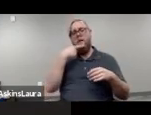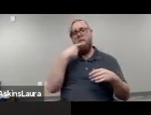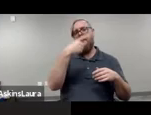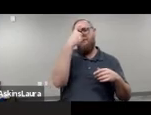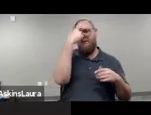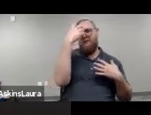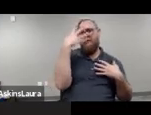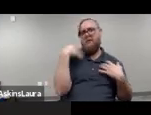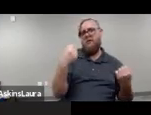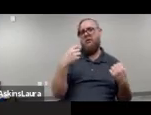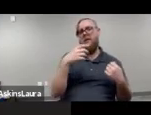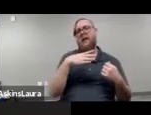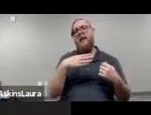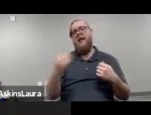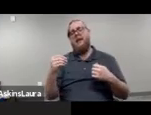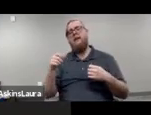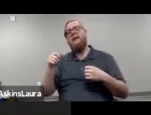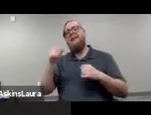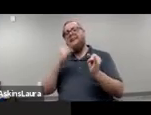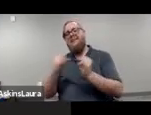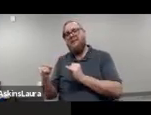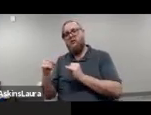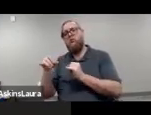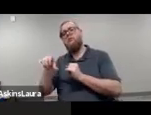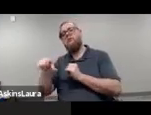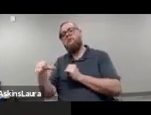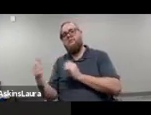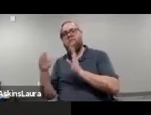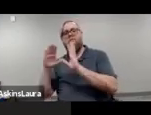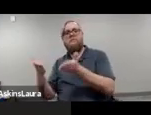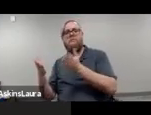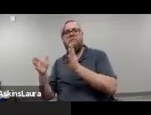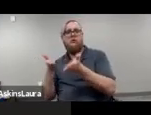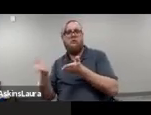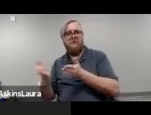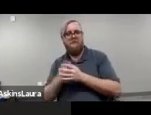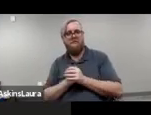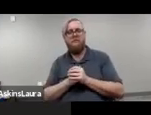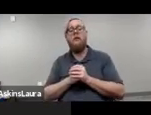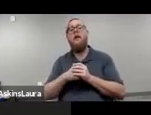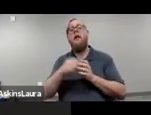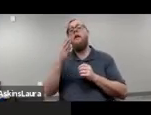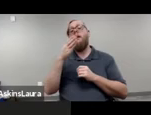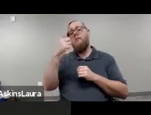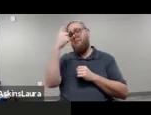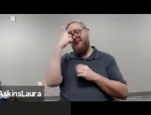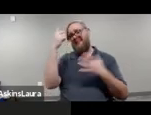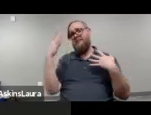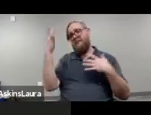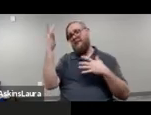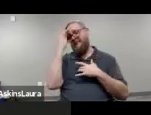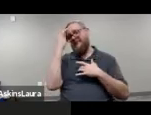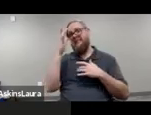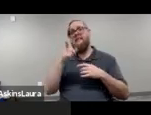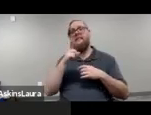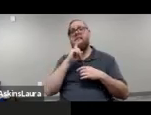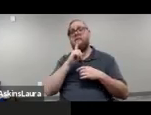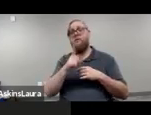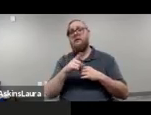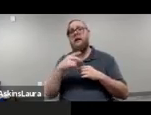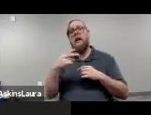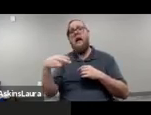19-20, over 720,000 individuals served in the public mental health system. So mental illness, is highly,